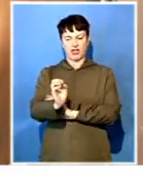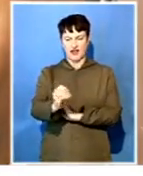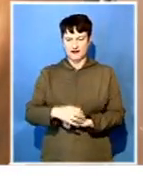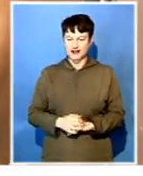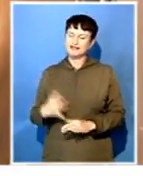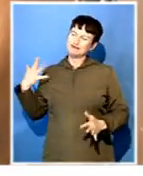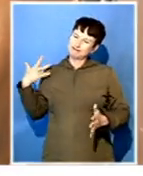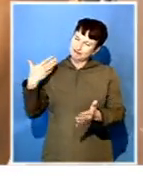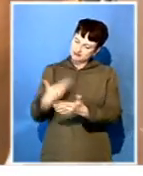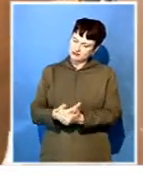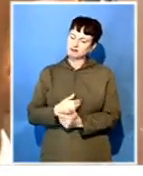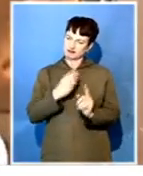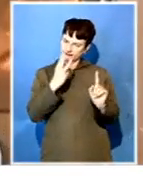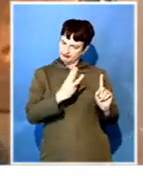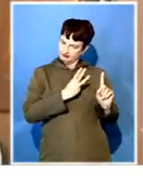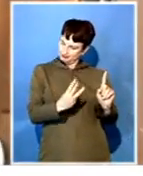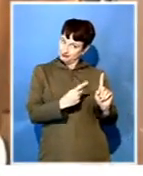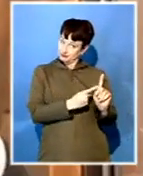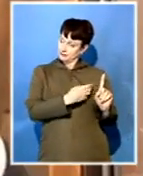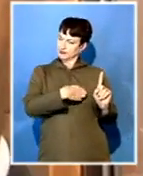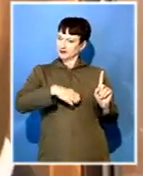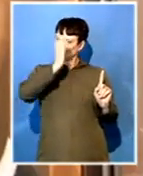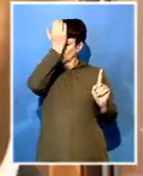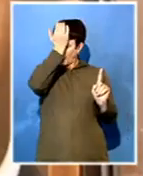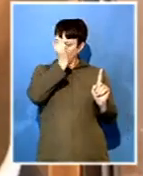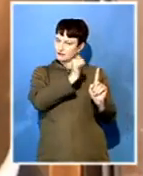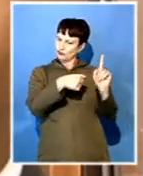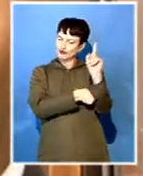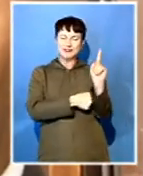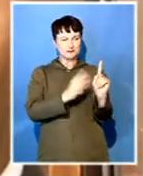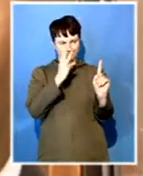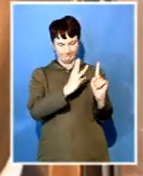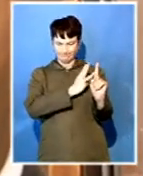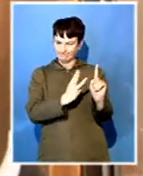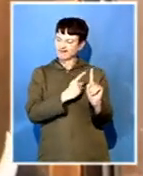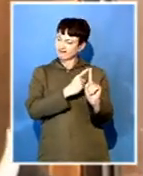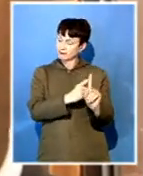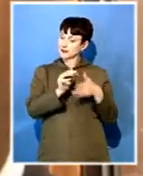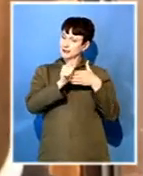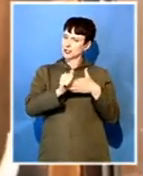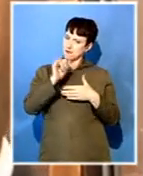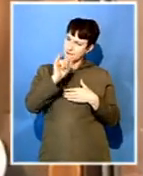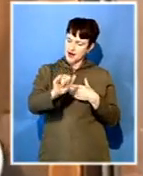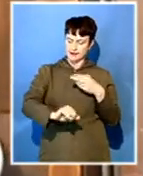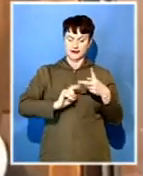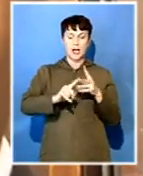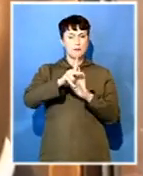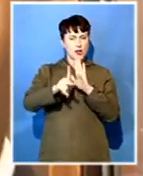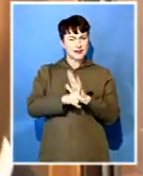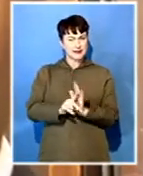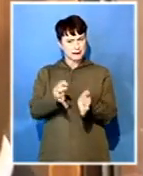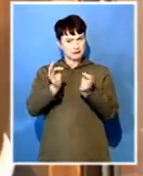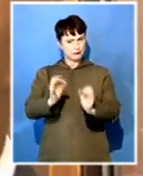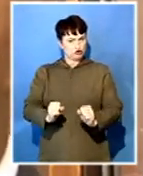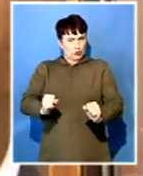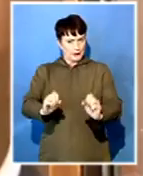the Jacob Zuma administration about its bad leadership, including issues and concerns around policy uncertainty and the